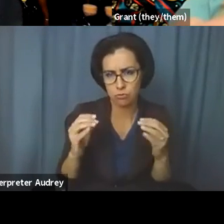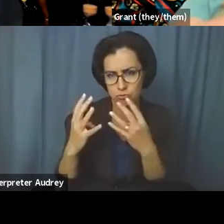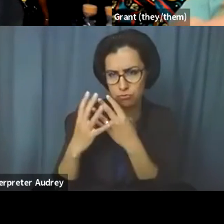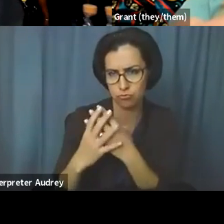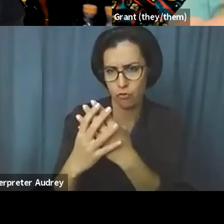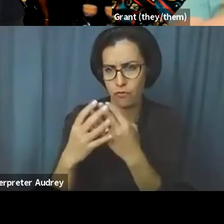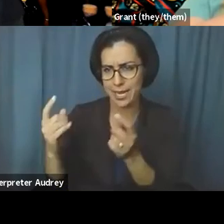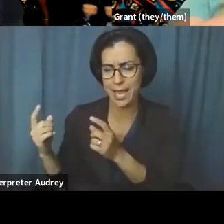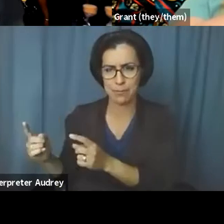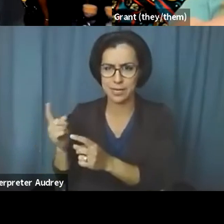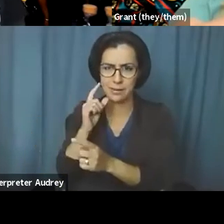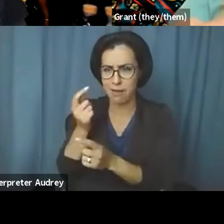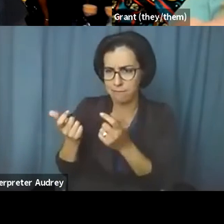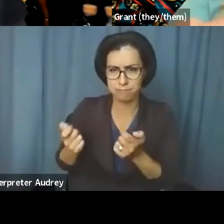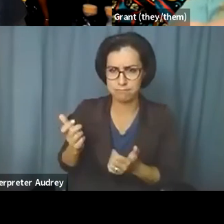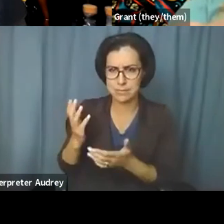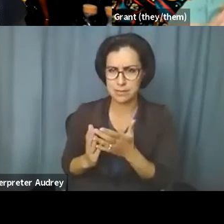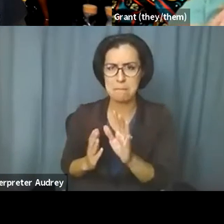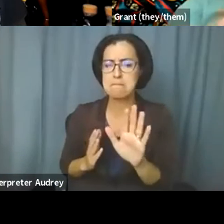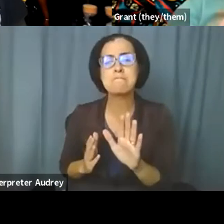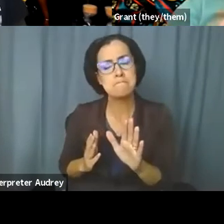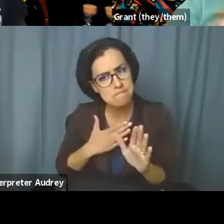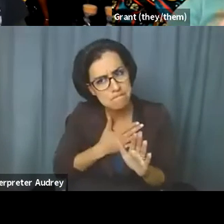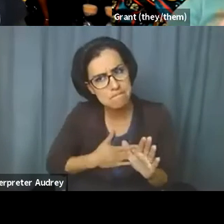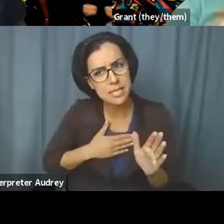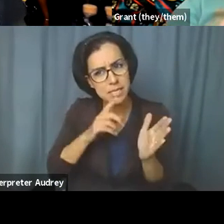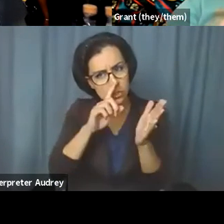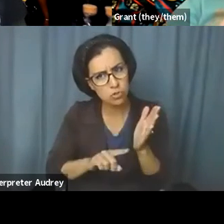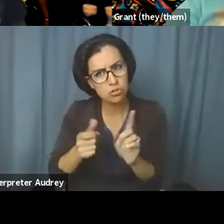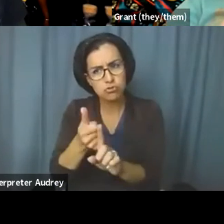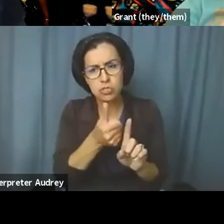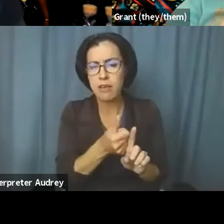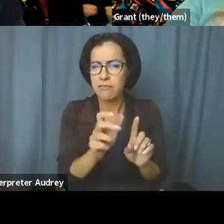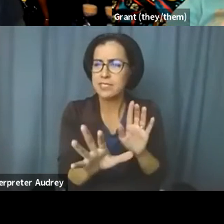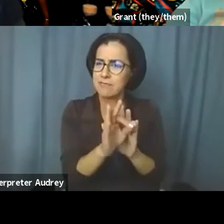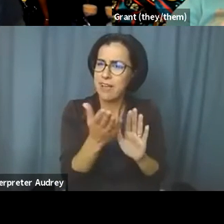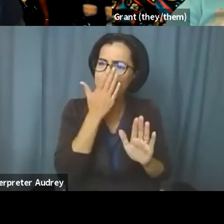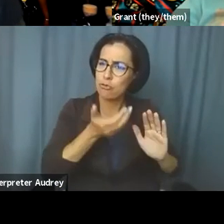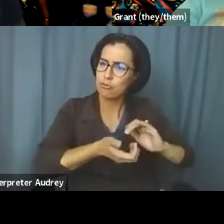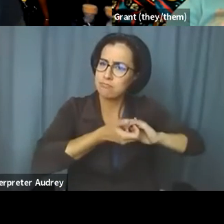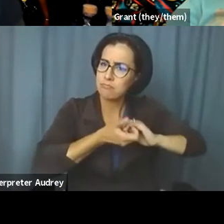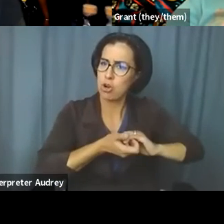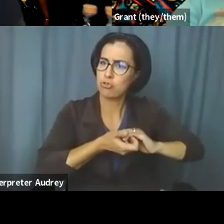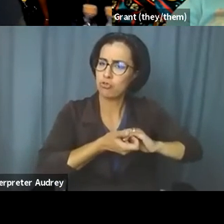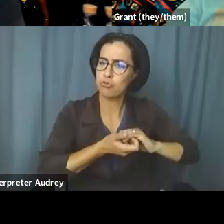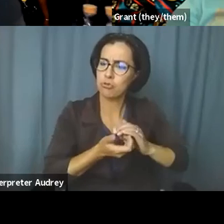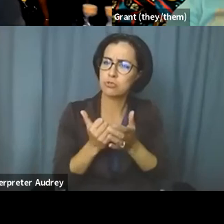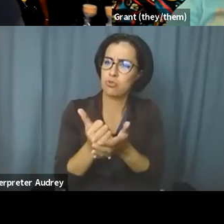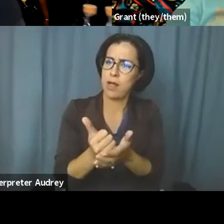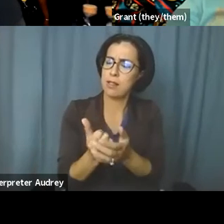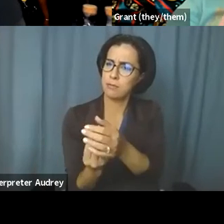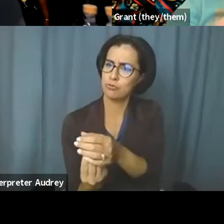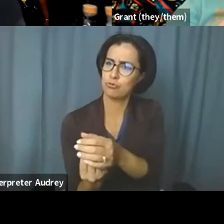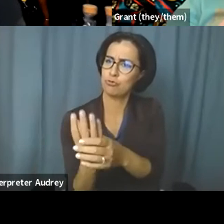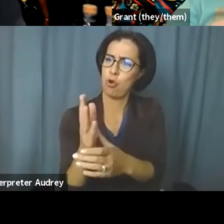any of our new friends. So please do your research to find the best partner to help you grow the specific types of justice